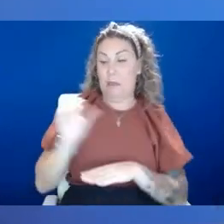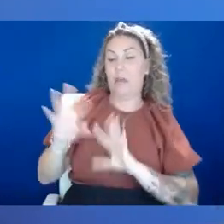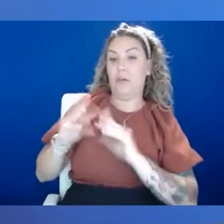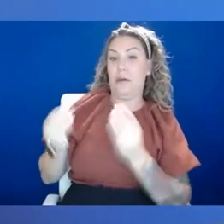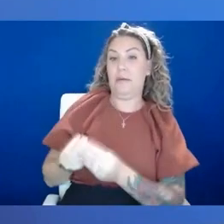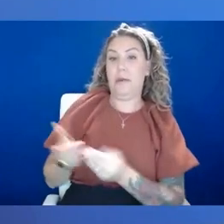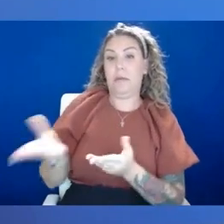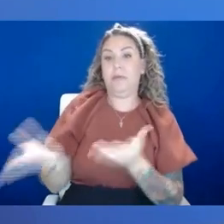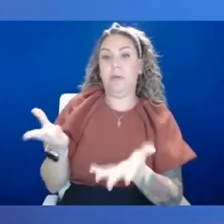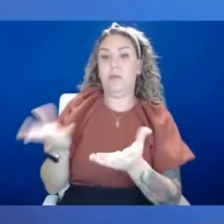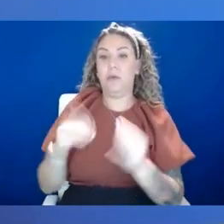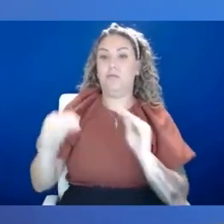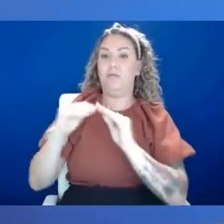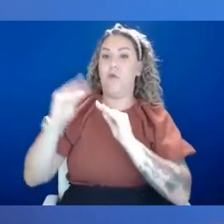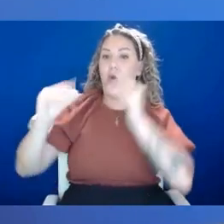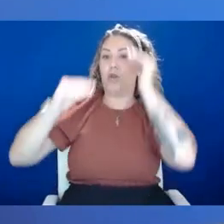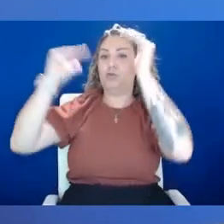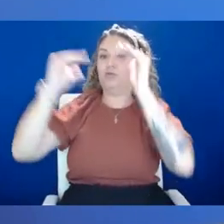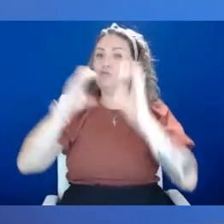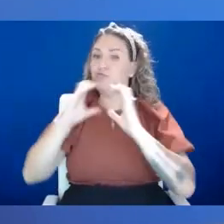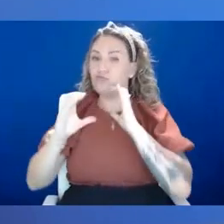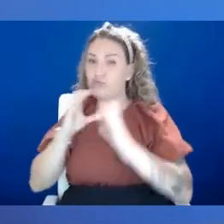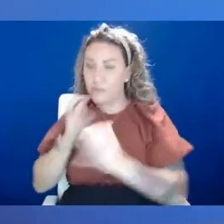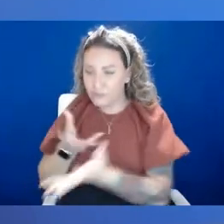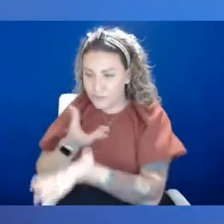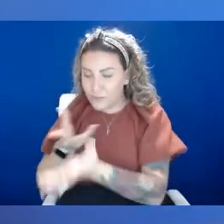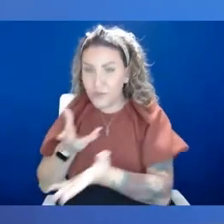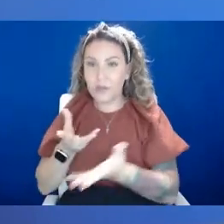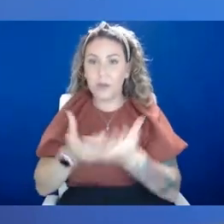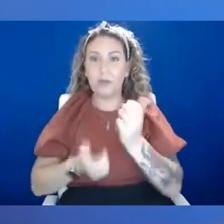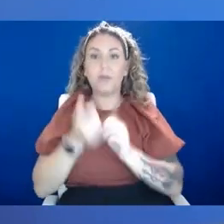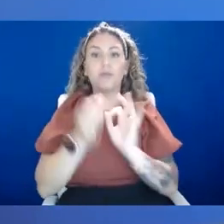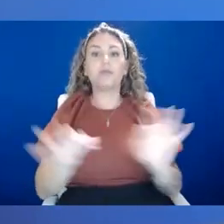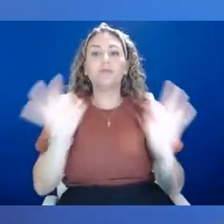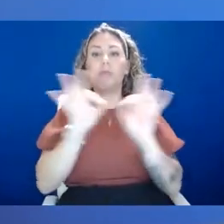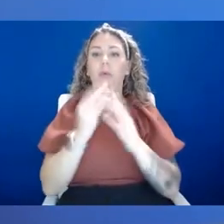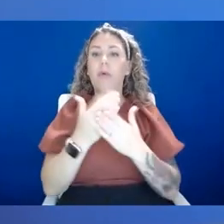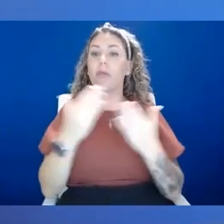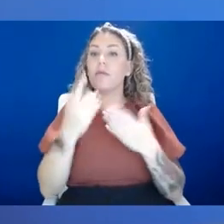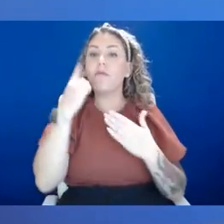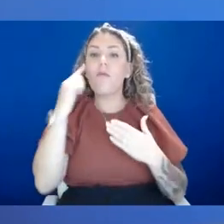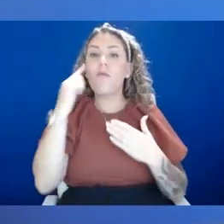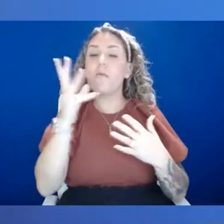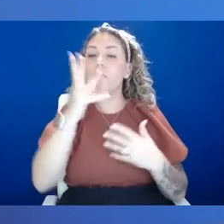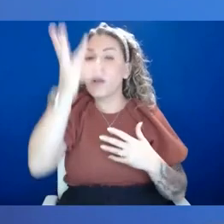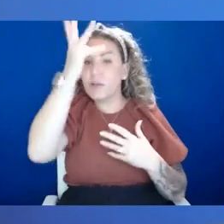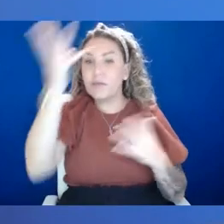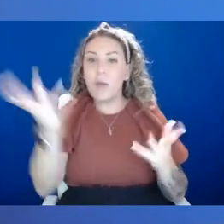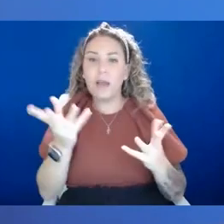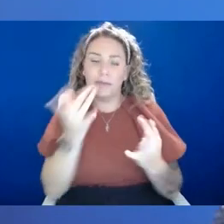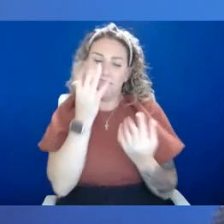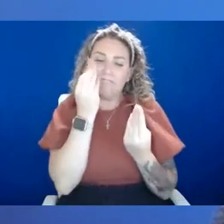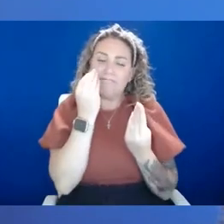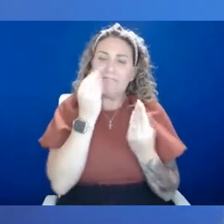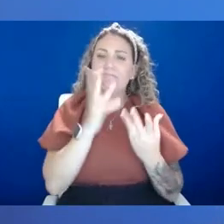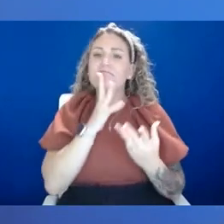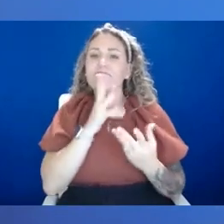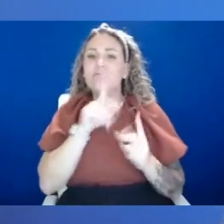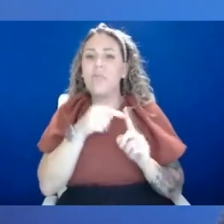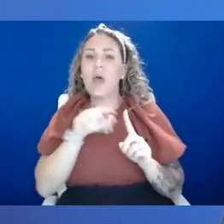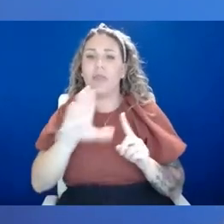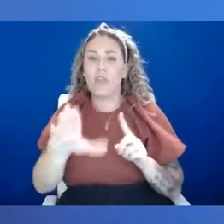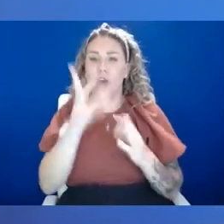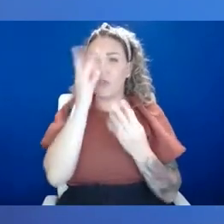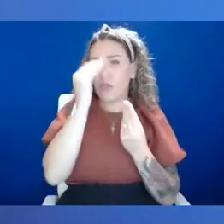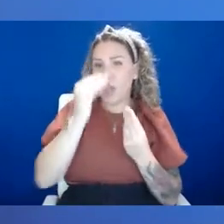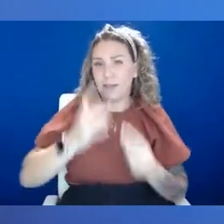this more of an adult conversation. You know, the most important thing that parents can do is, is talk about their thoughts and their feelings, know, times where they felt anxious and how